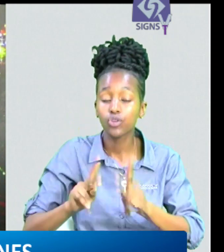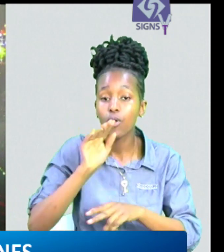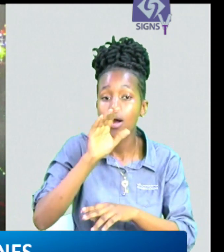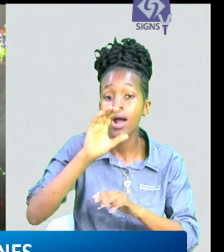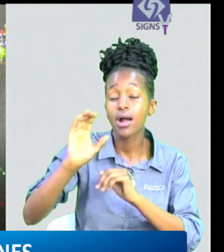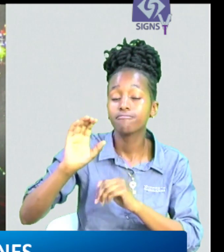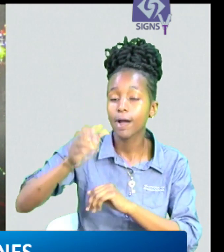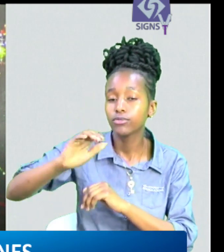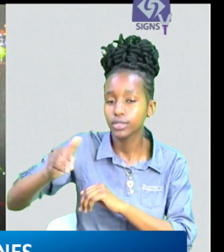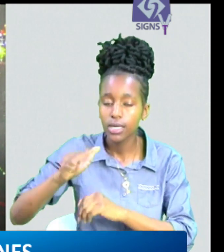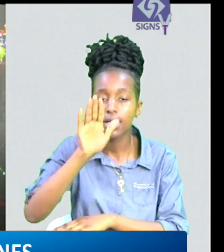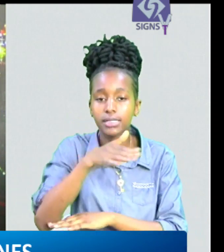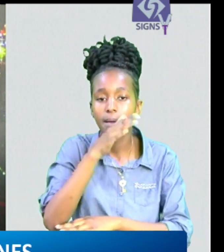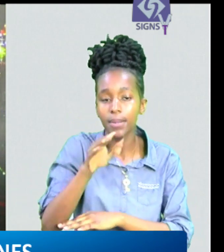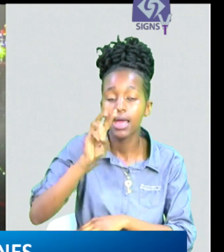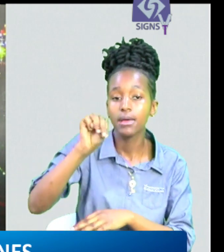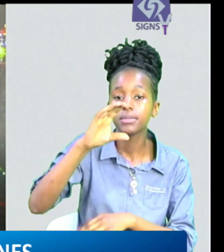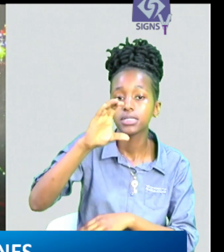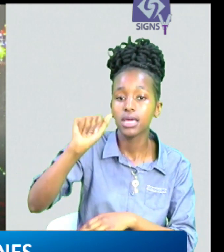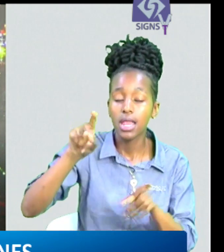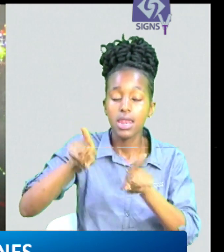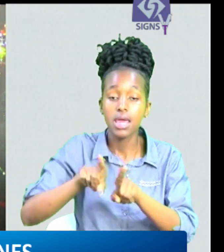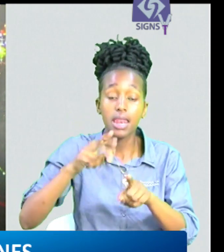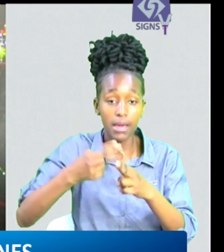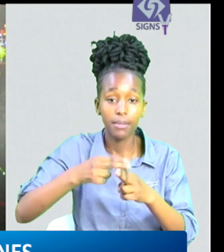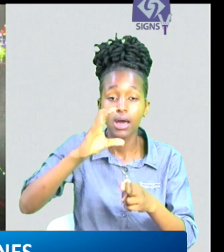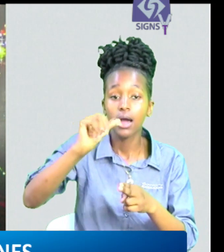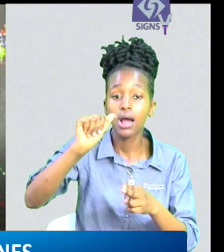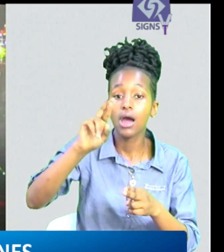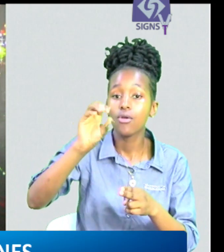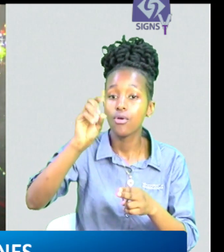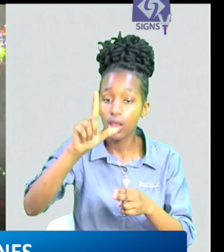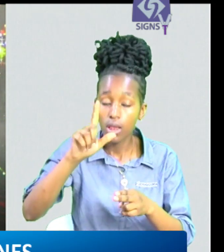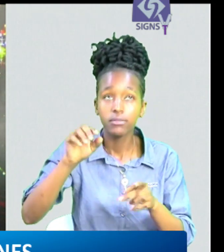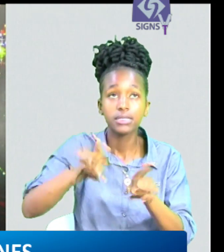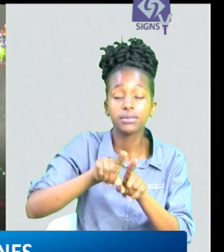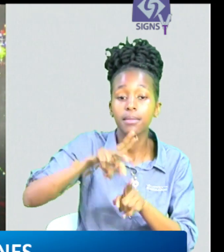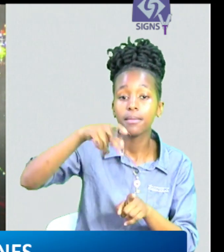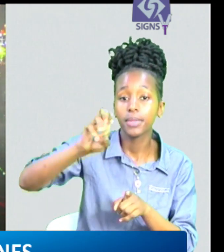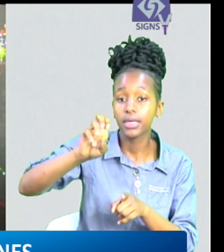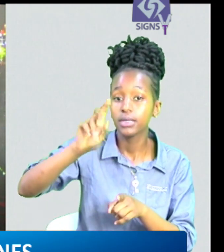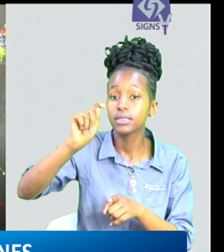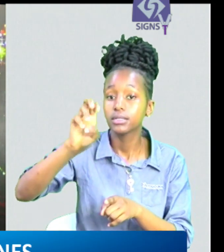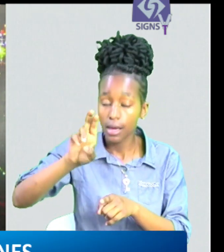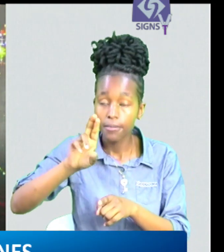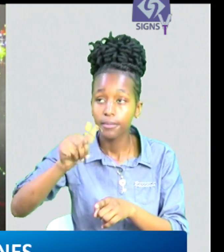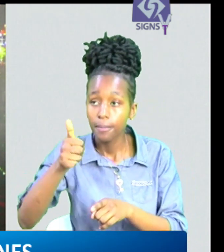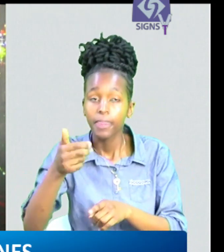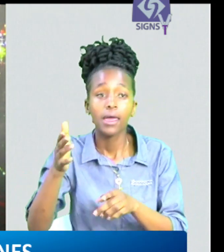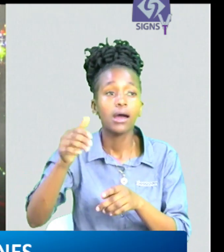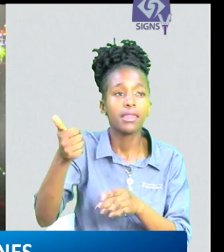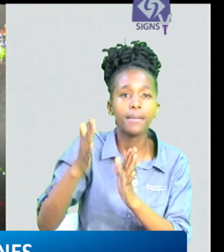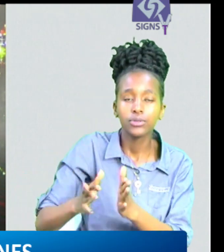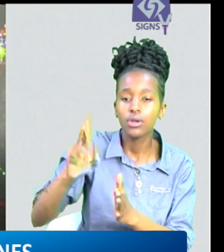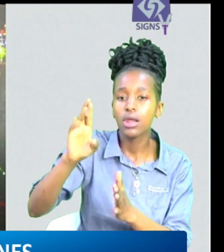revoke the nominations of four members of the kisumu county assembly mca's namely caroline opar kennedy